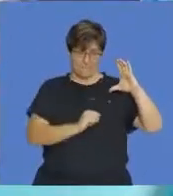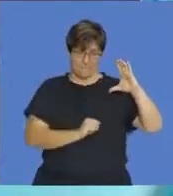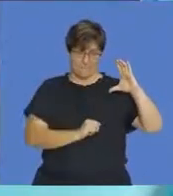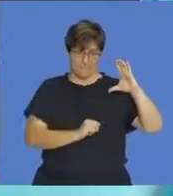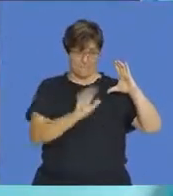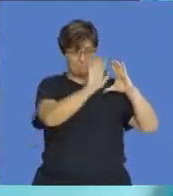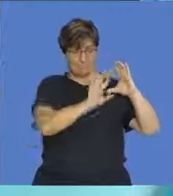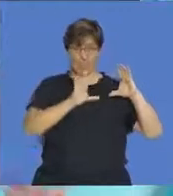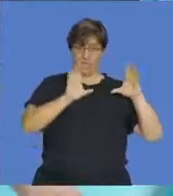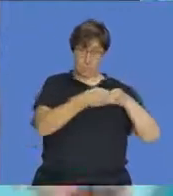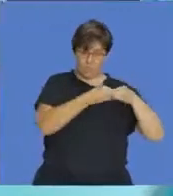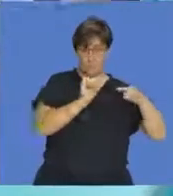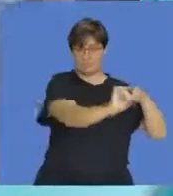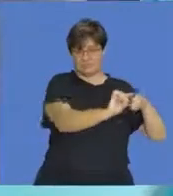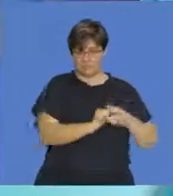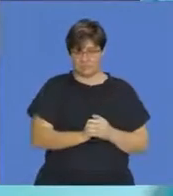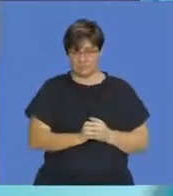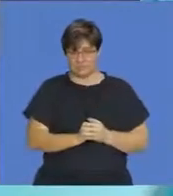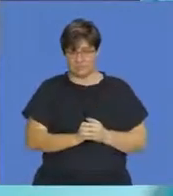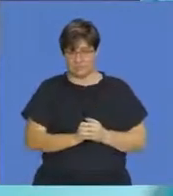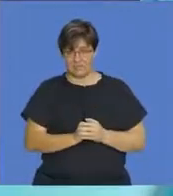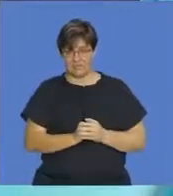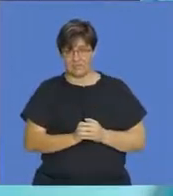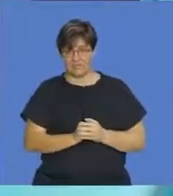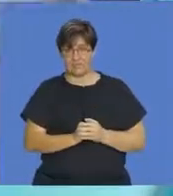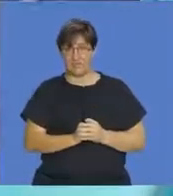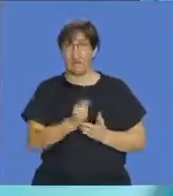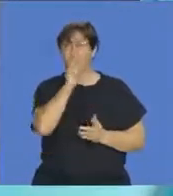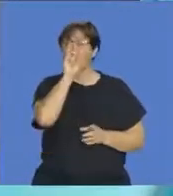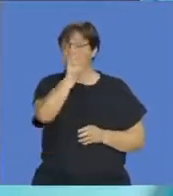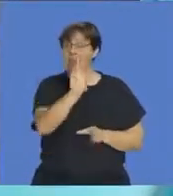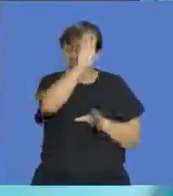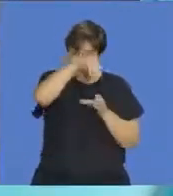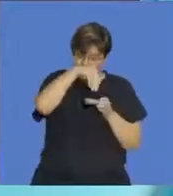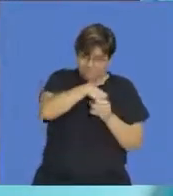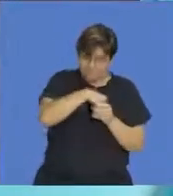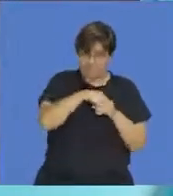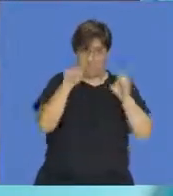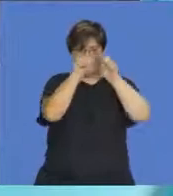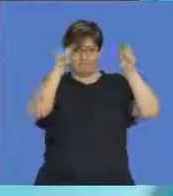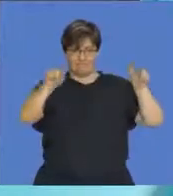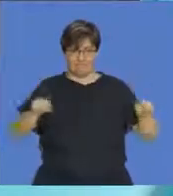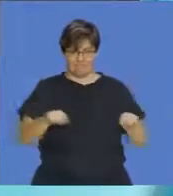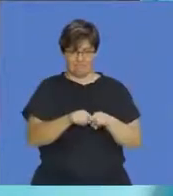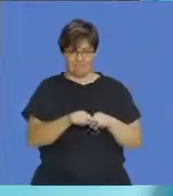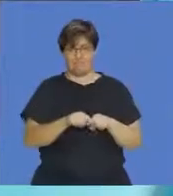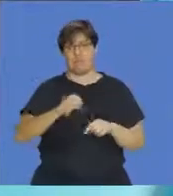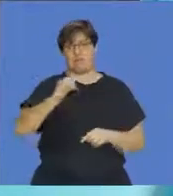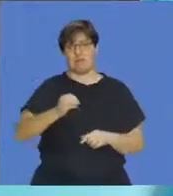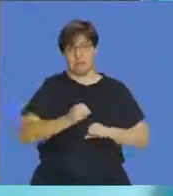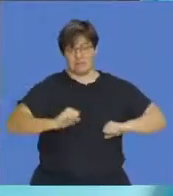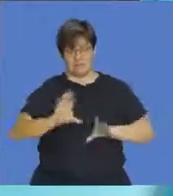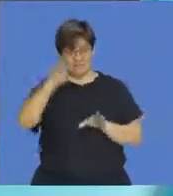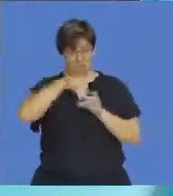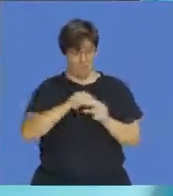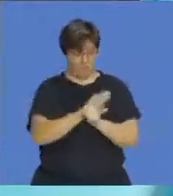particular grouping. Only remember that it is part of sample space. And so, again,